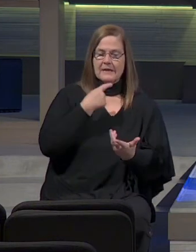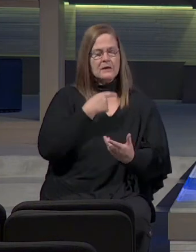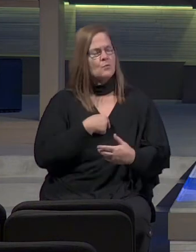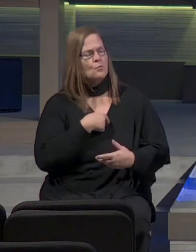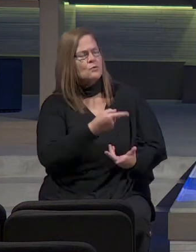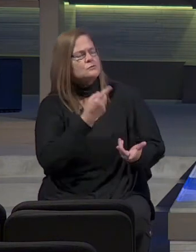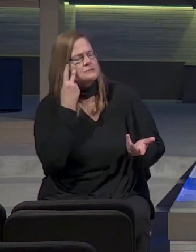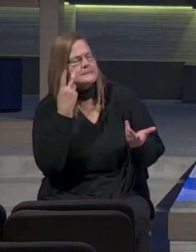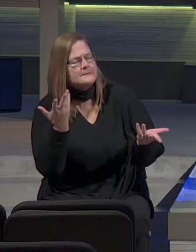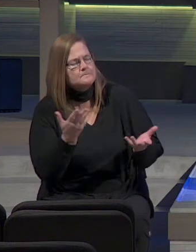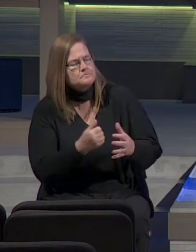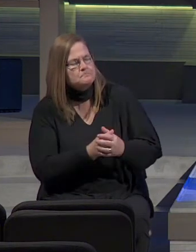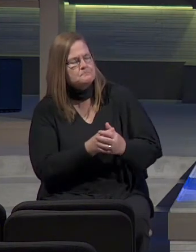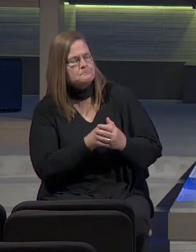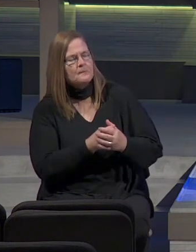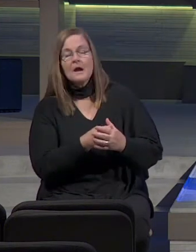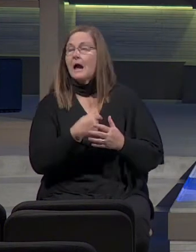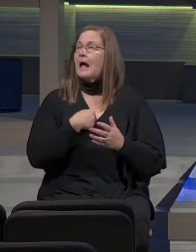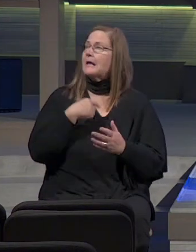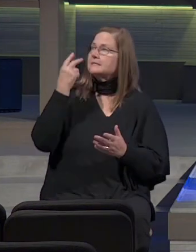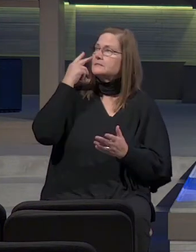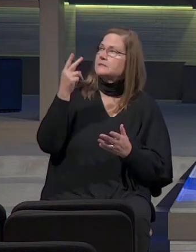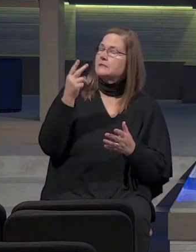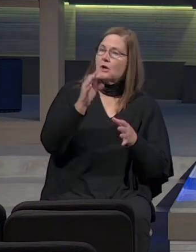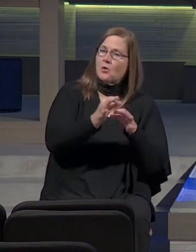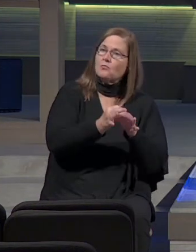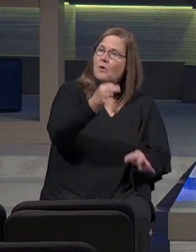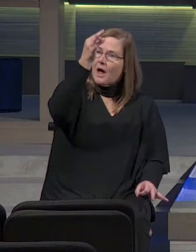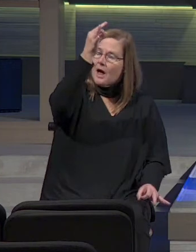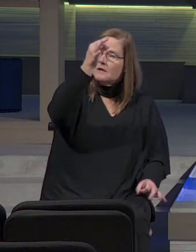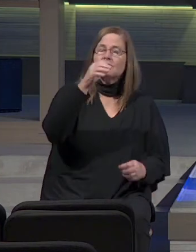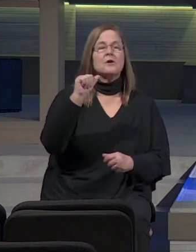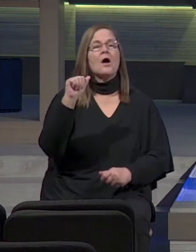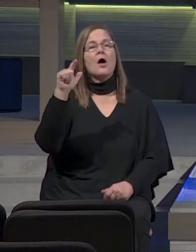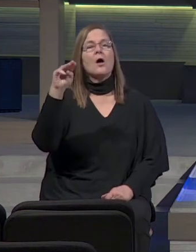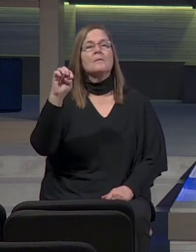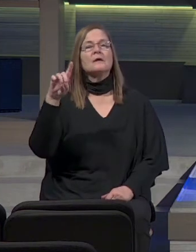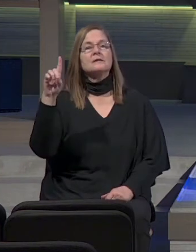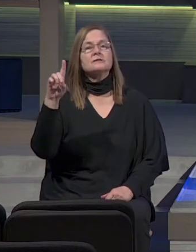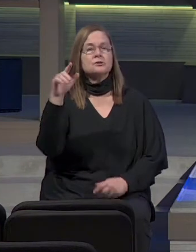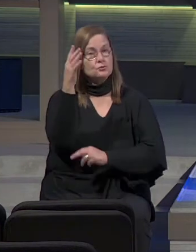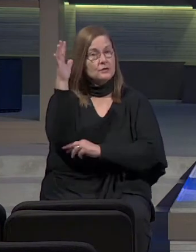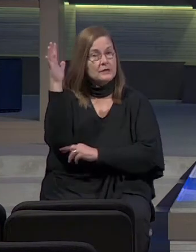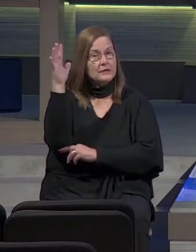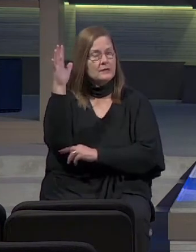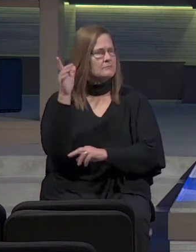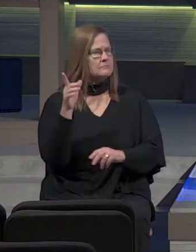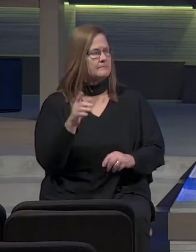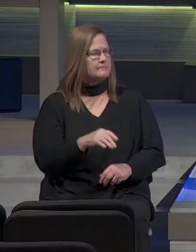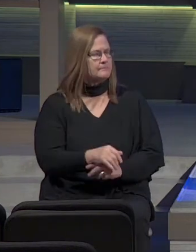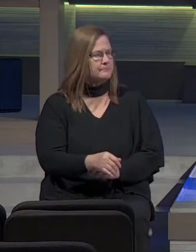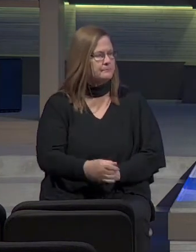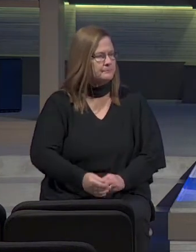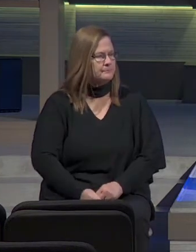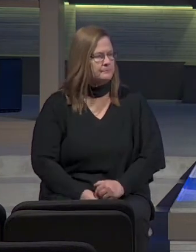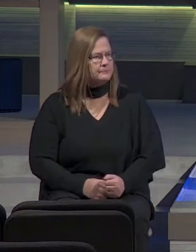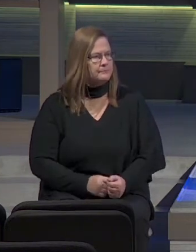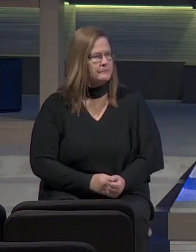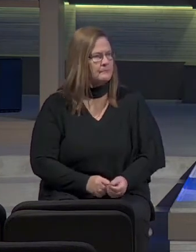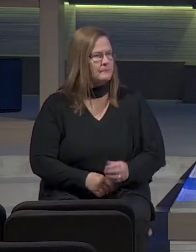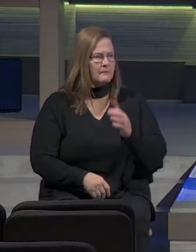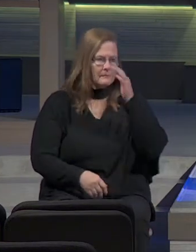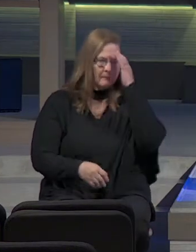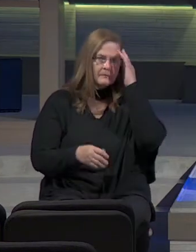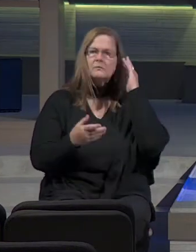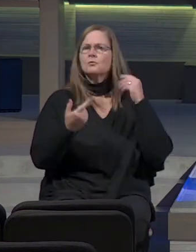And I said, I see a rod of an almond tree. Do we, oh, let's see, I have the thing here. Do we have the